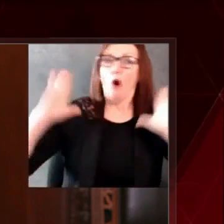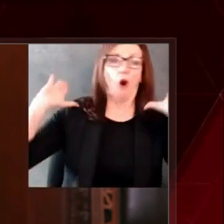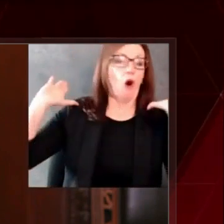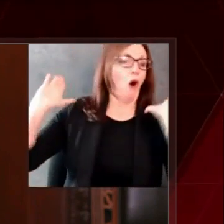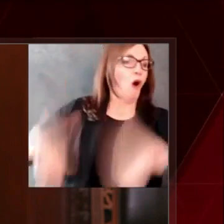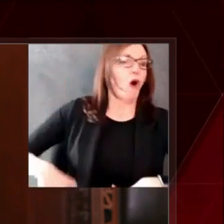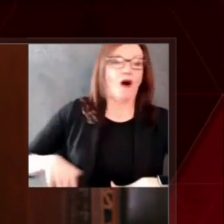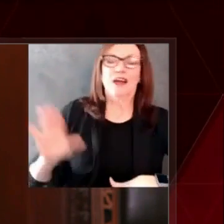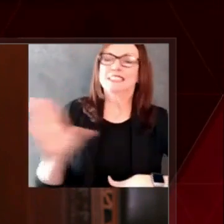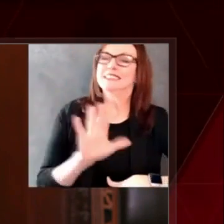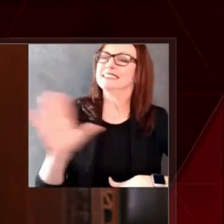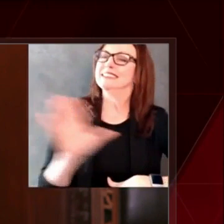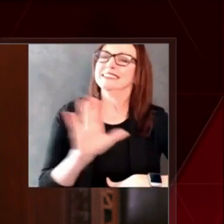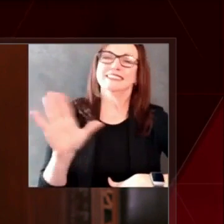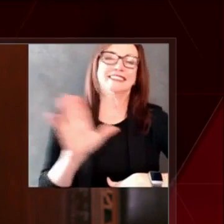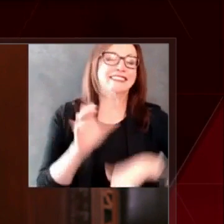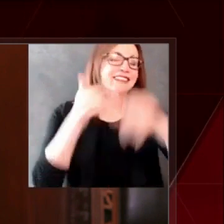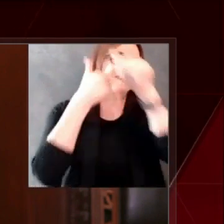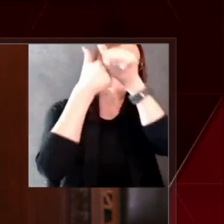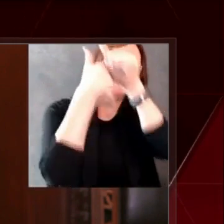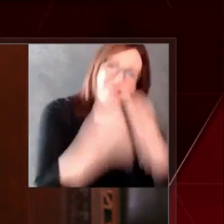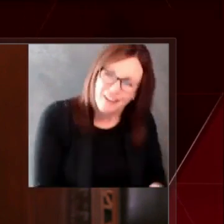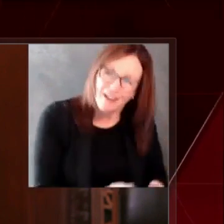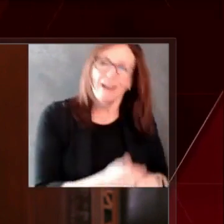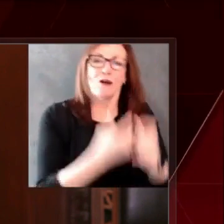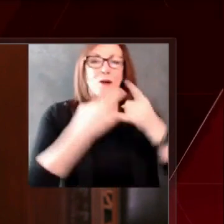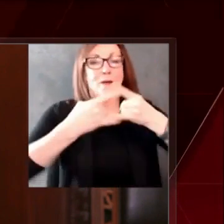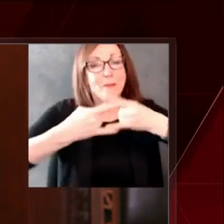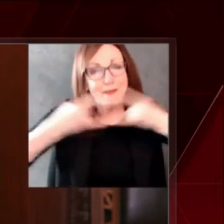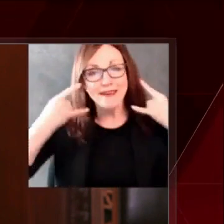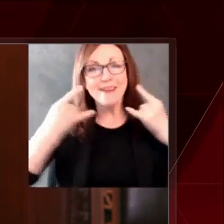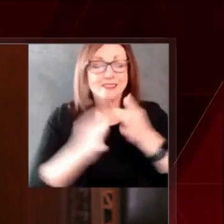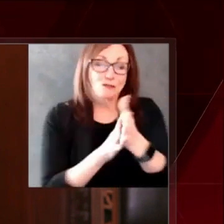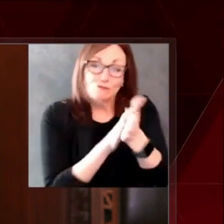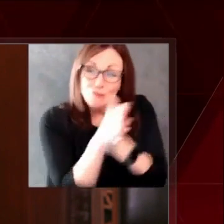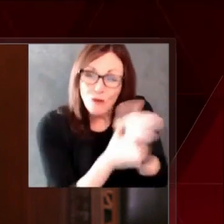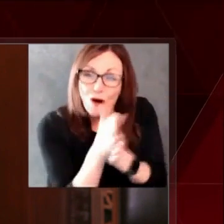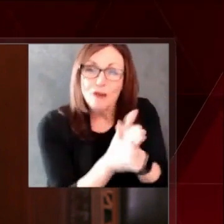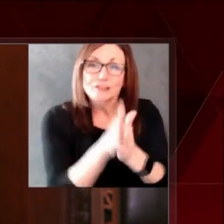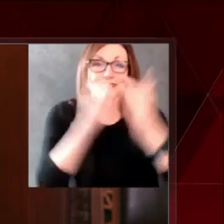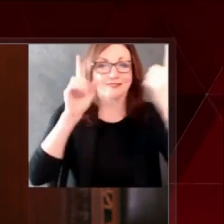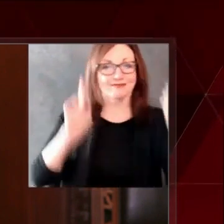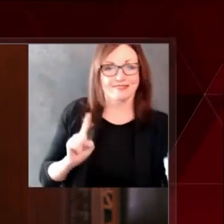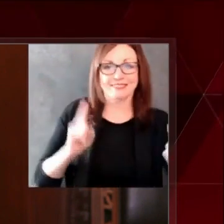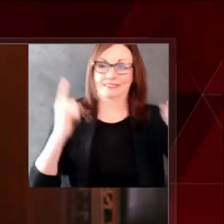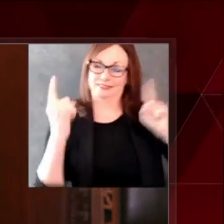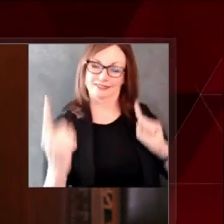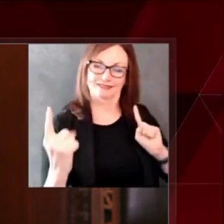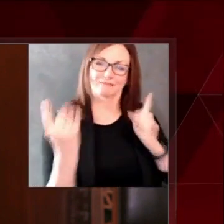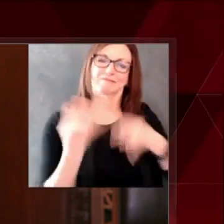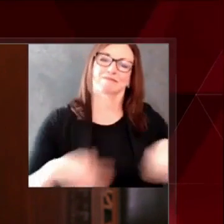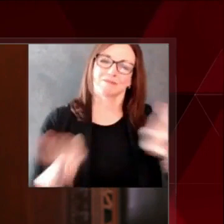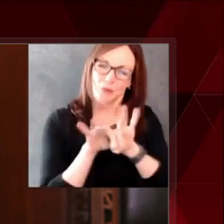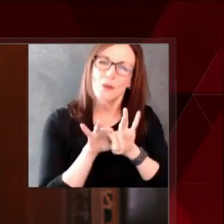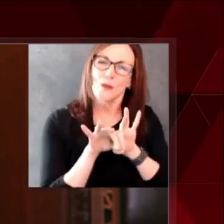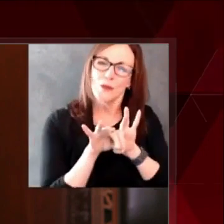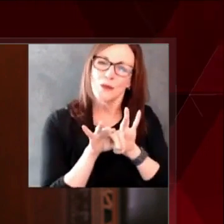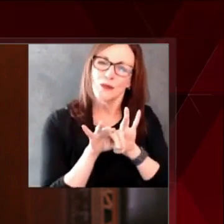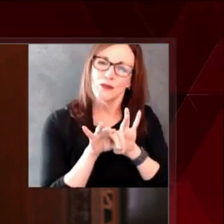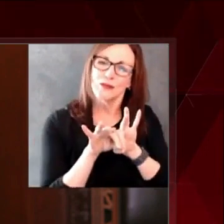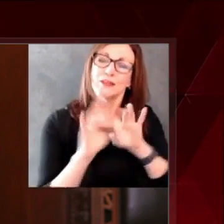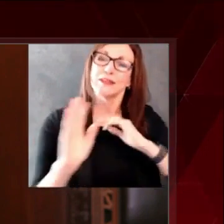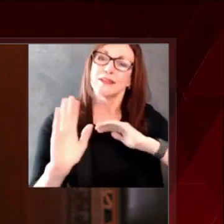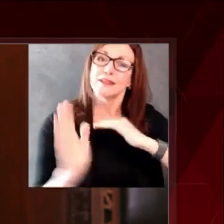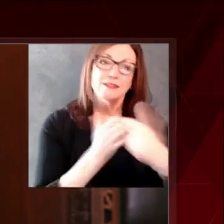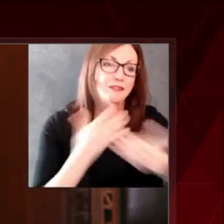That's why today we're excited to announce another tool to help us combat COVID-19 and prevent the spread that